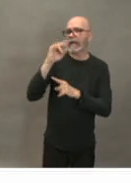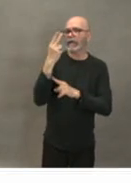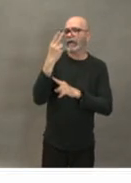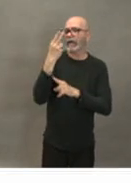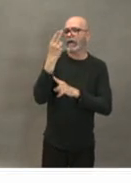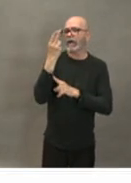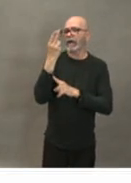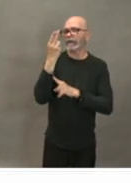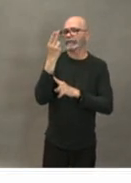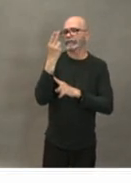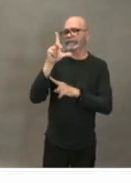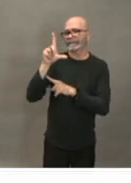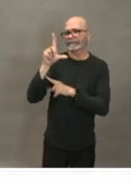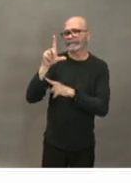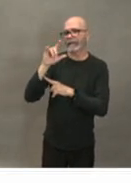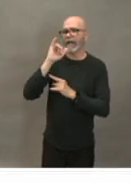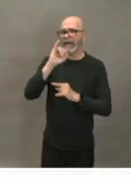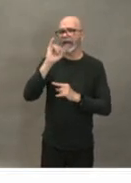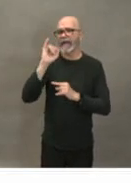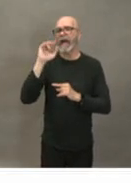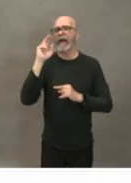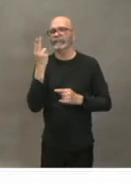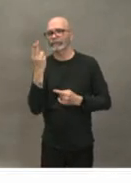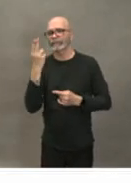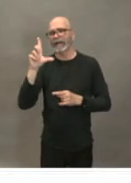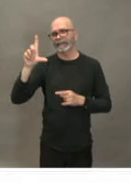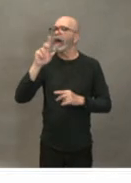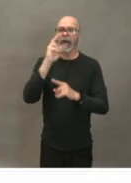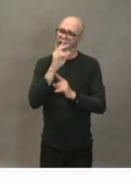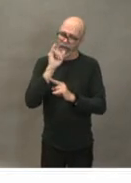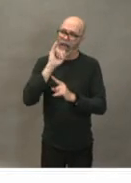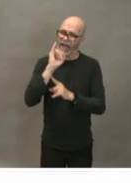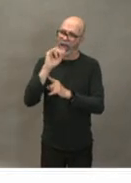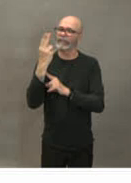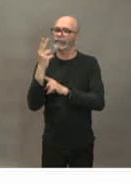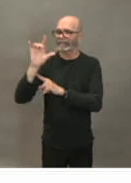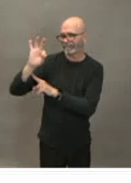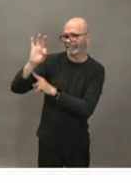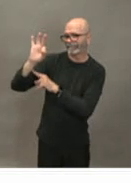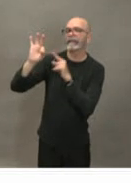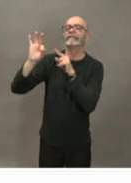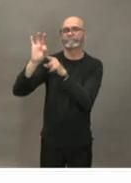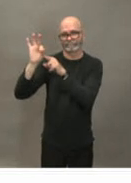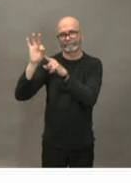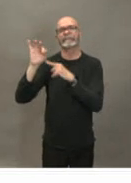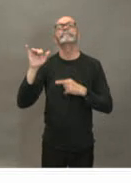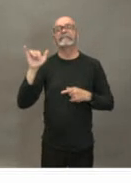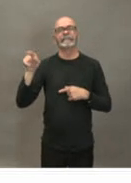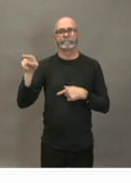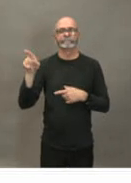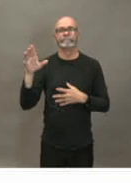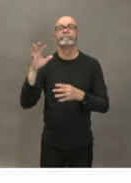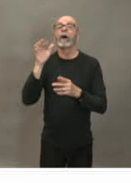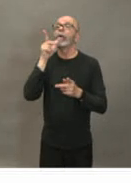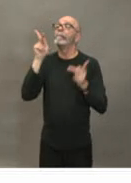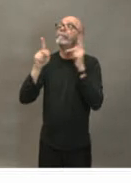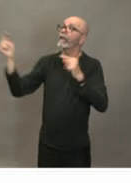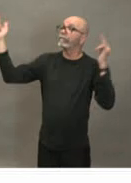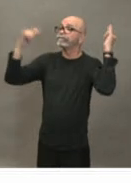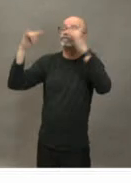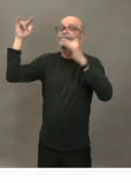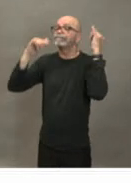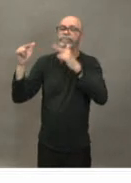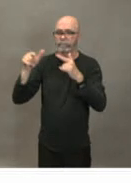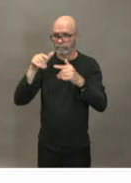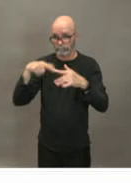consider the conversation they've had with us in nova scotia i just wonder since you're having people coming here is there anything you're doing to prepare